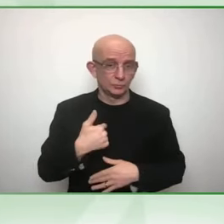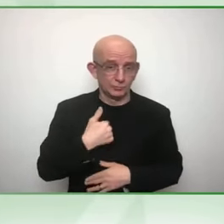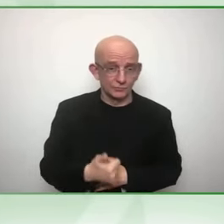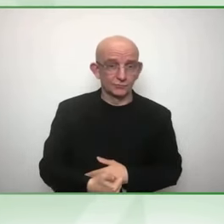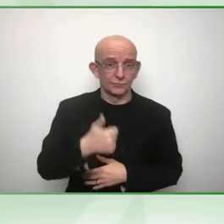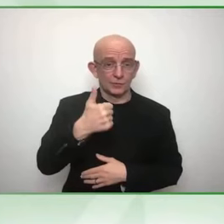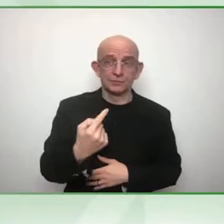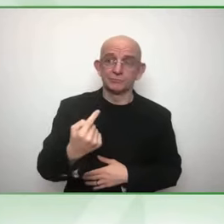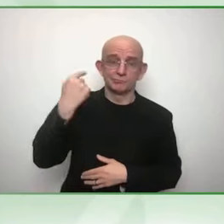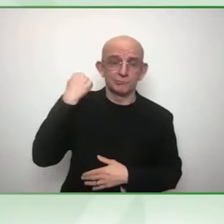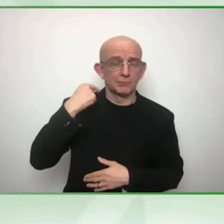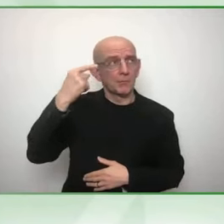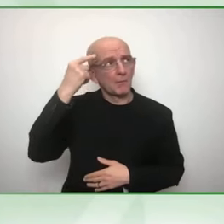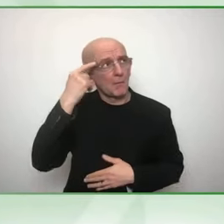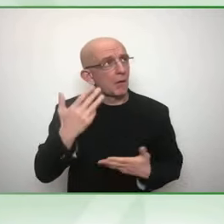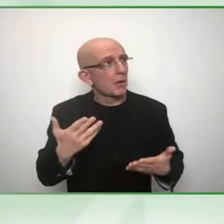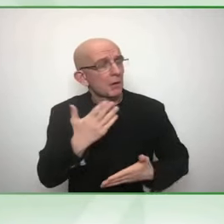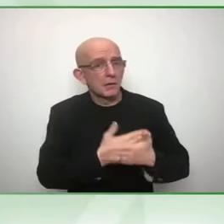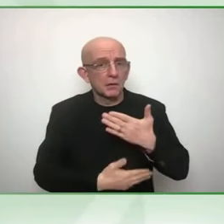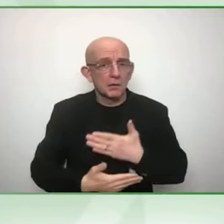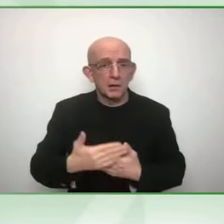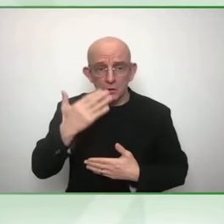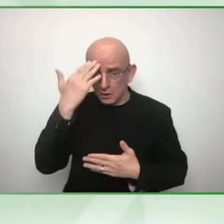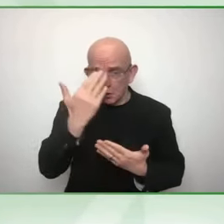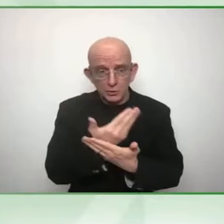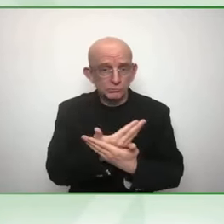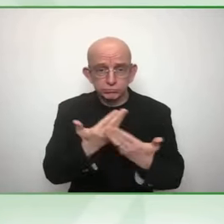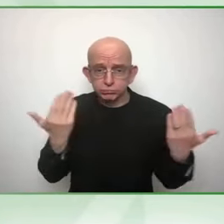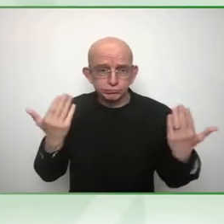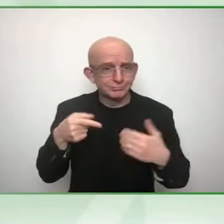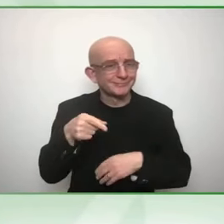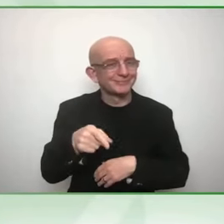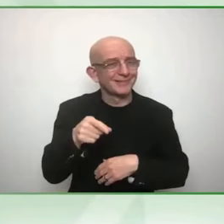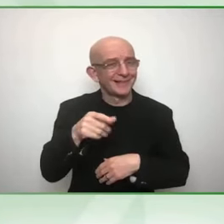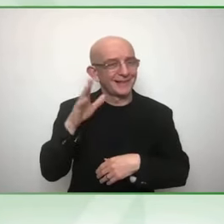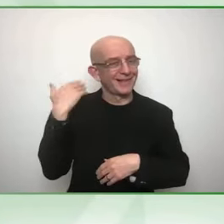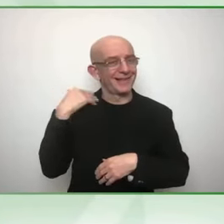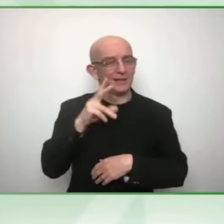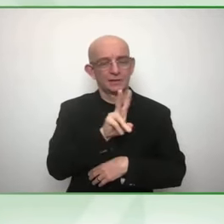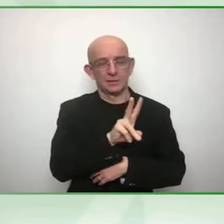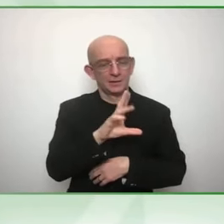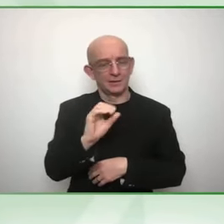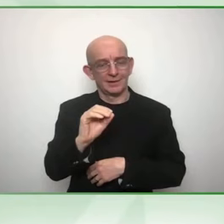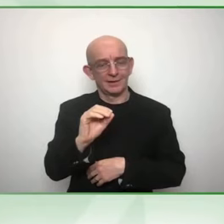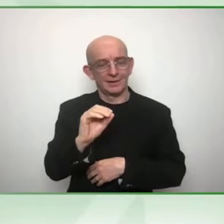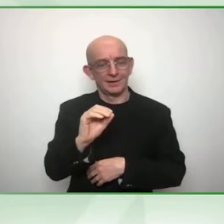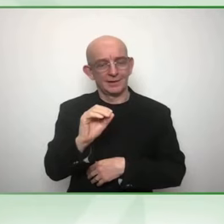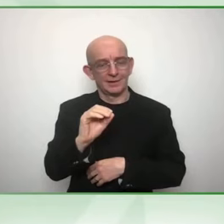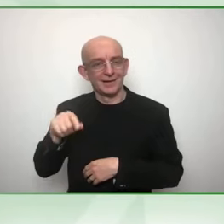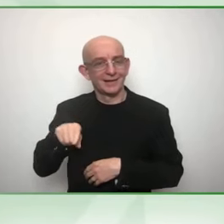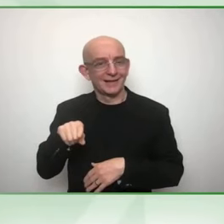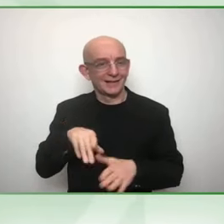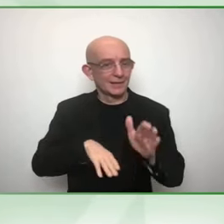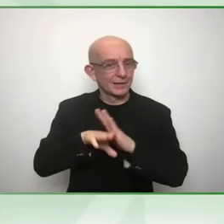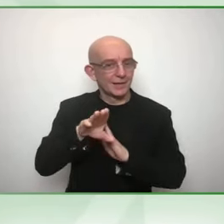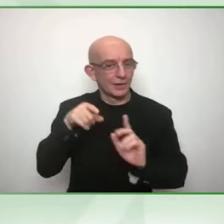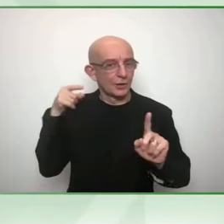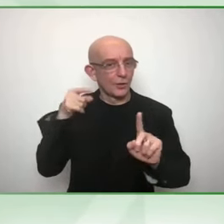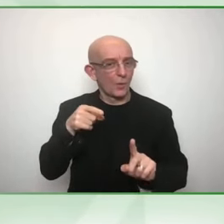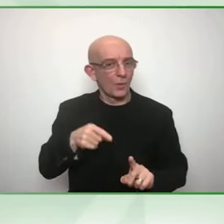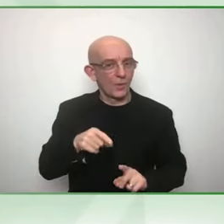It was the absence of disability in life, in mainstream life, that contributed